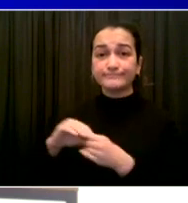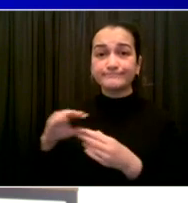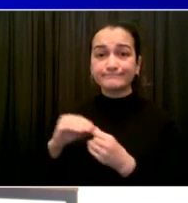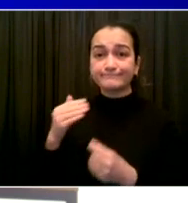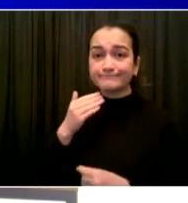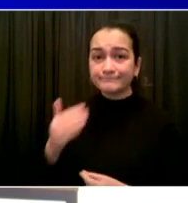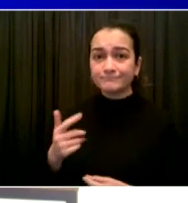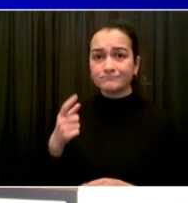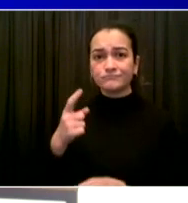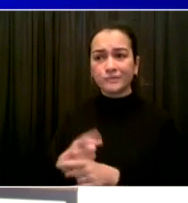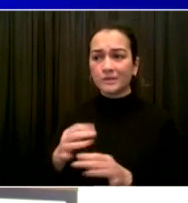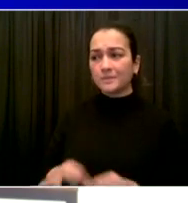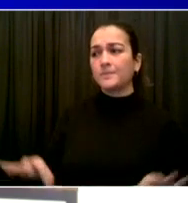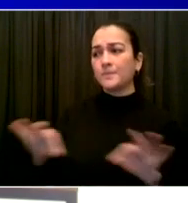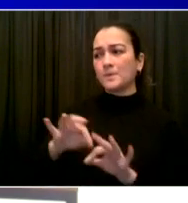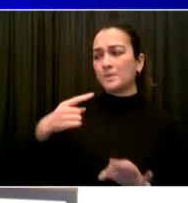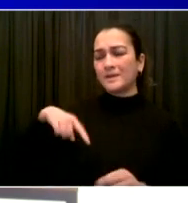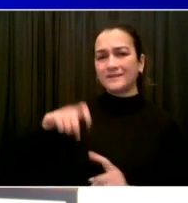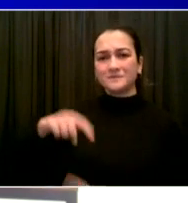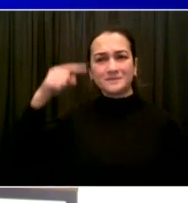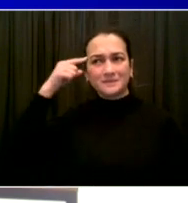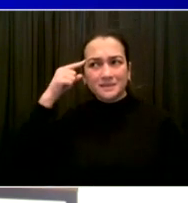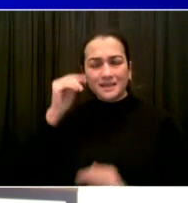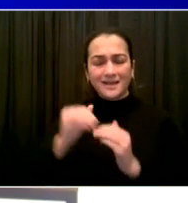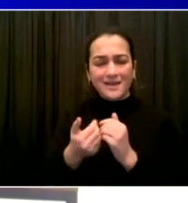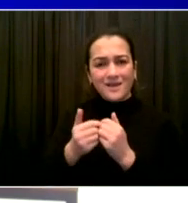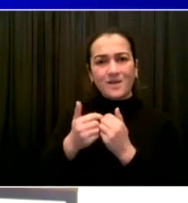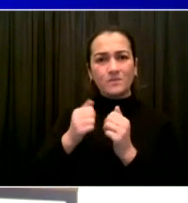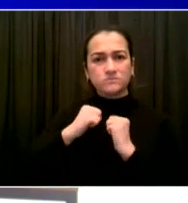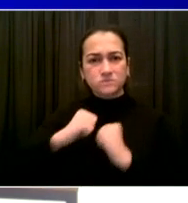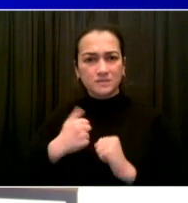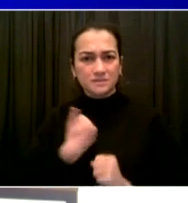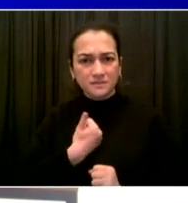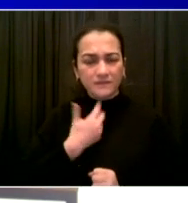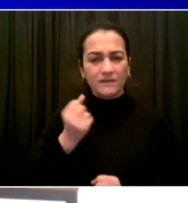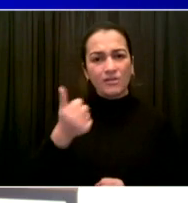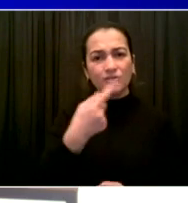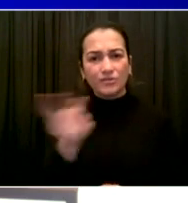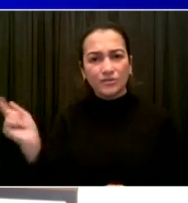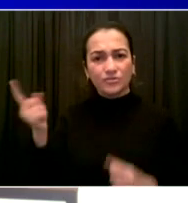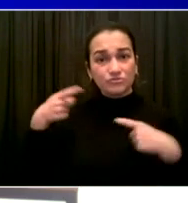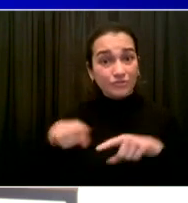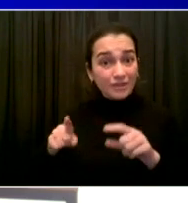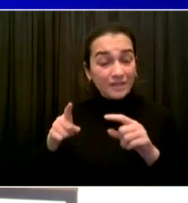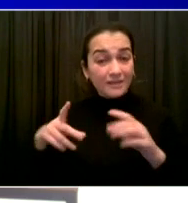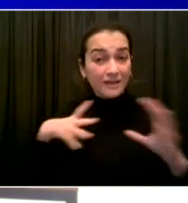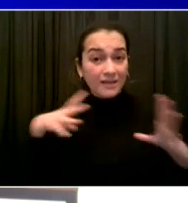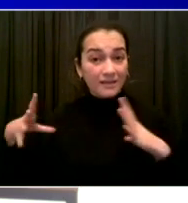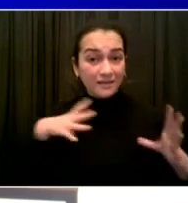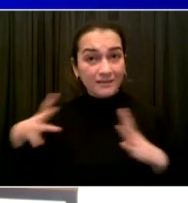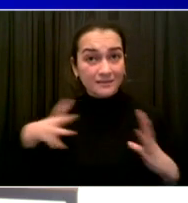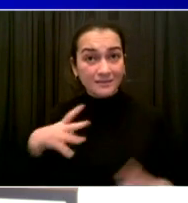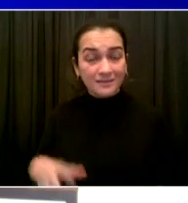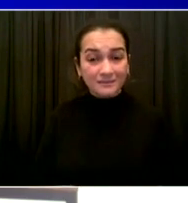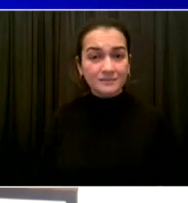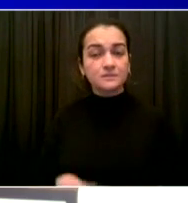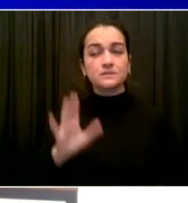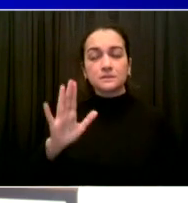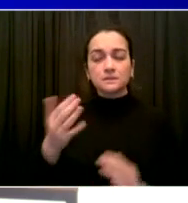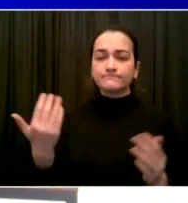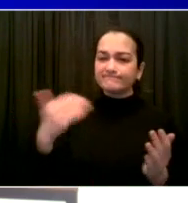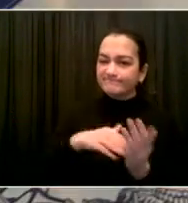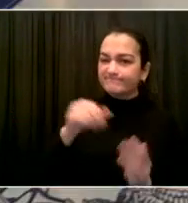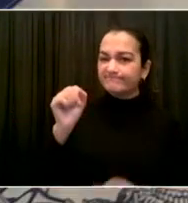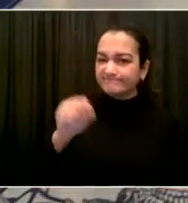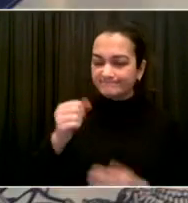something we expect to be a matter of weeks, and we're going to overcome this as we have overcome every other challenge along the way. And I